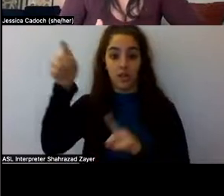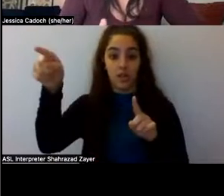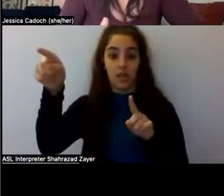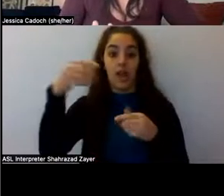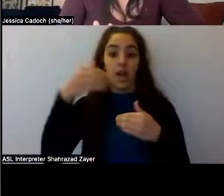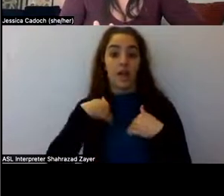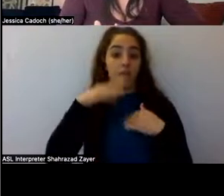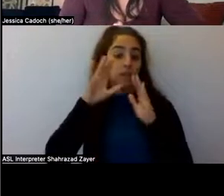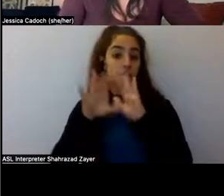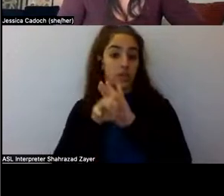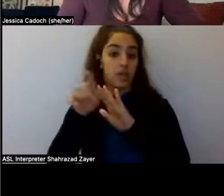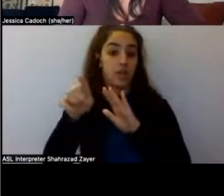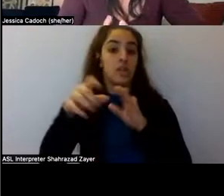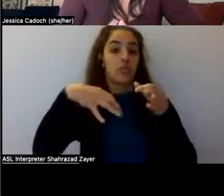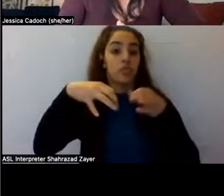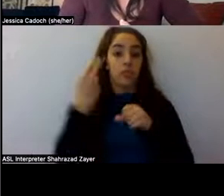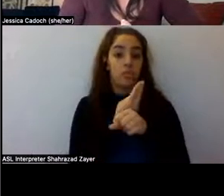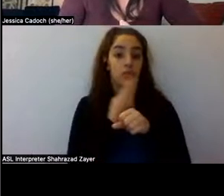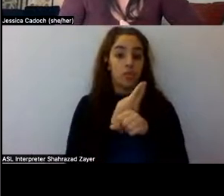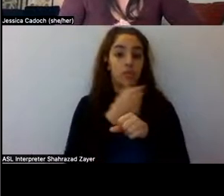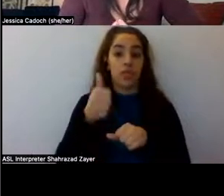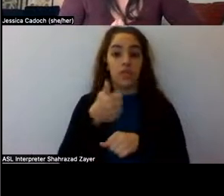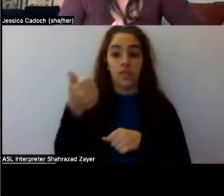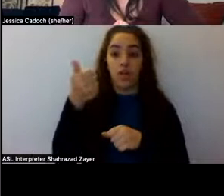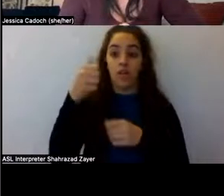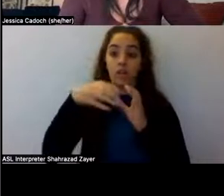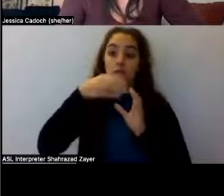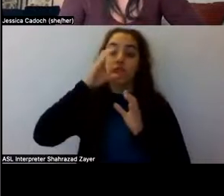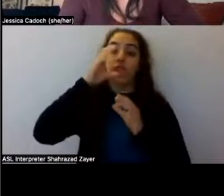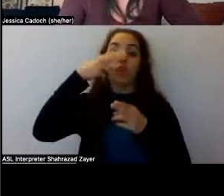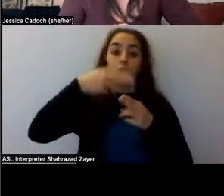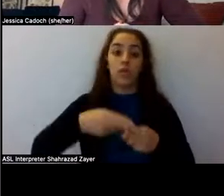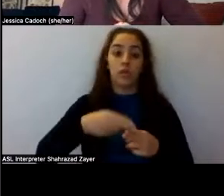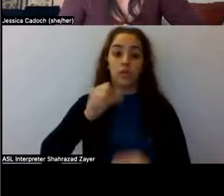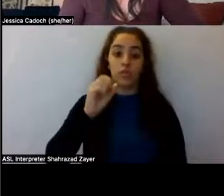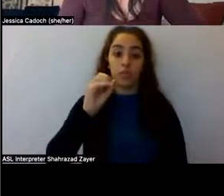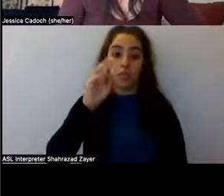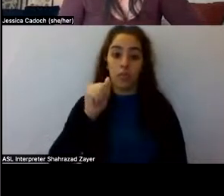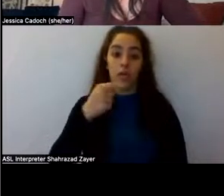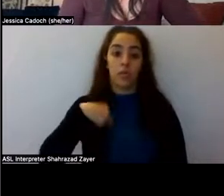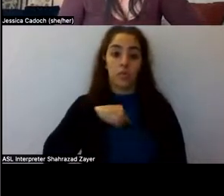psychedelic drink called Soma. Uh, we are still unsure exactly what, um,